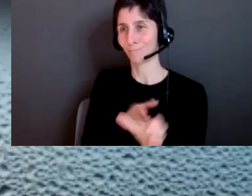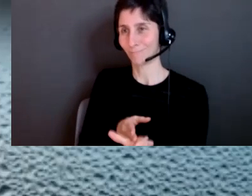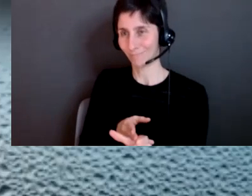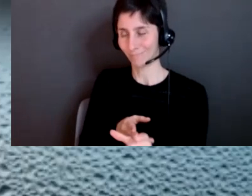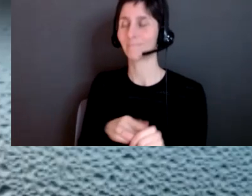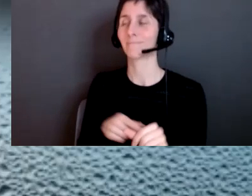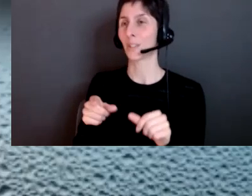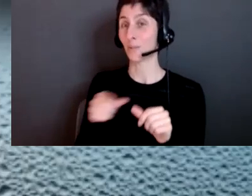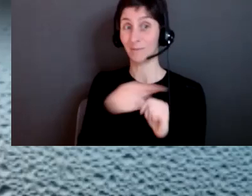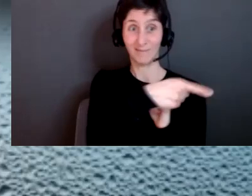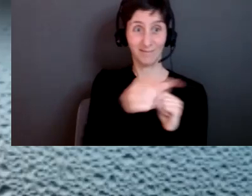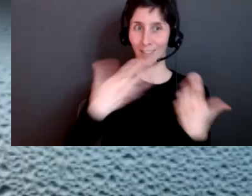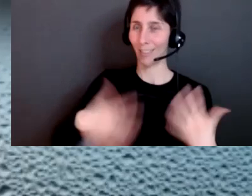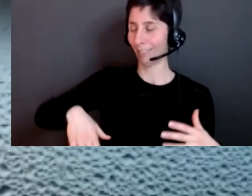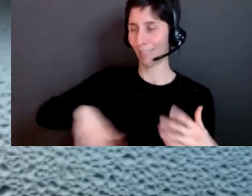know you at all